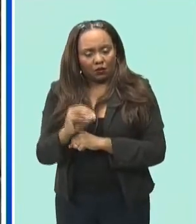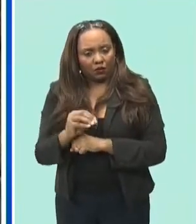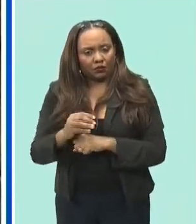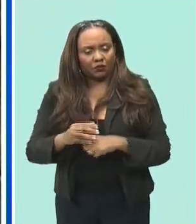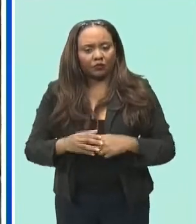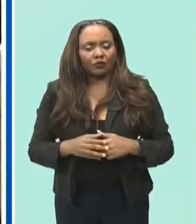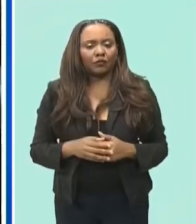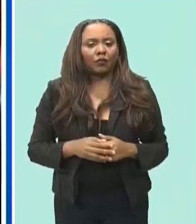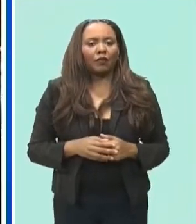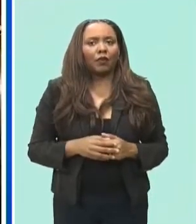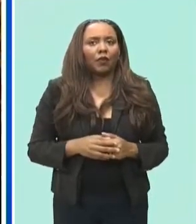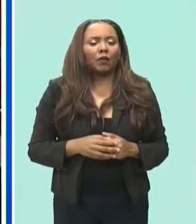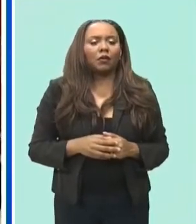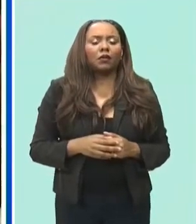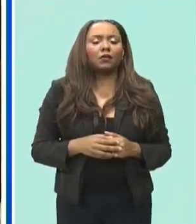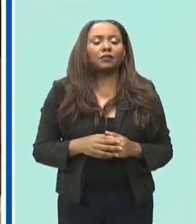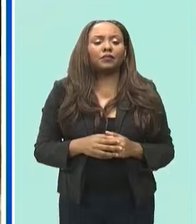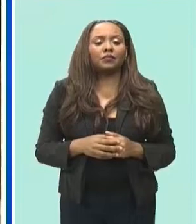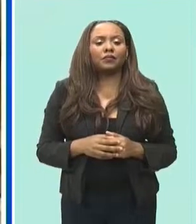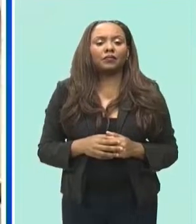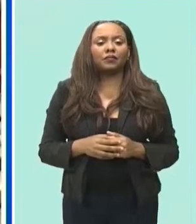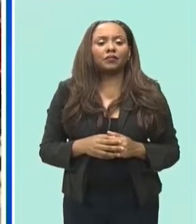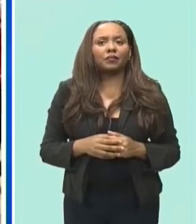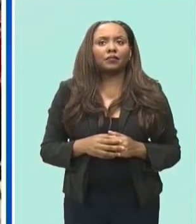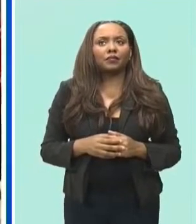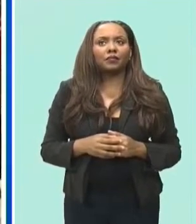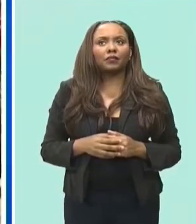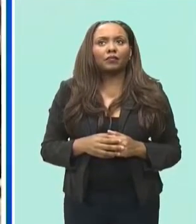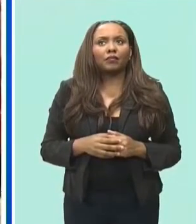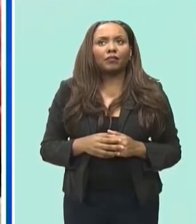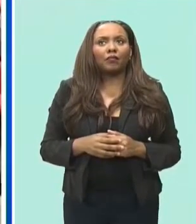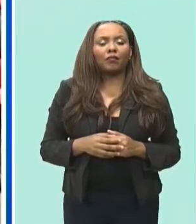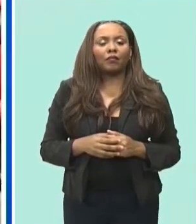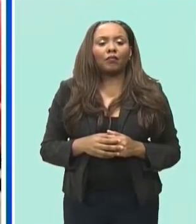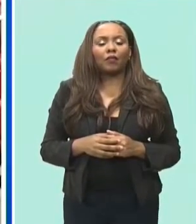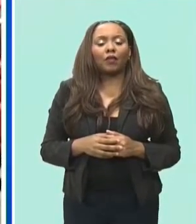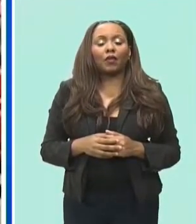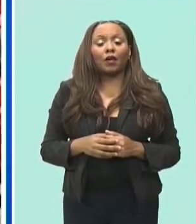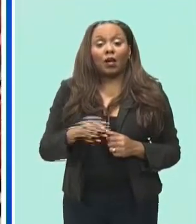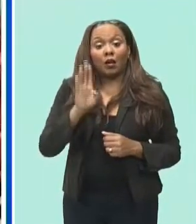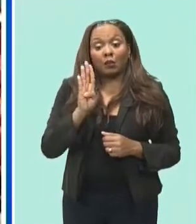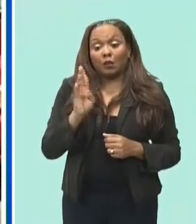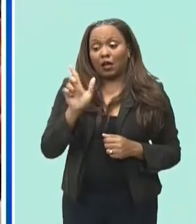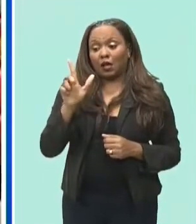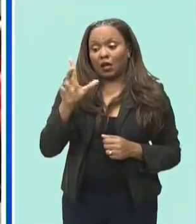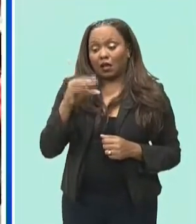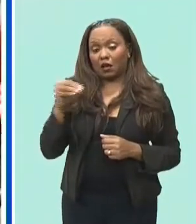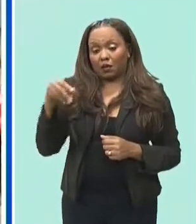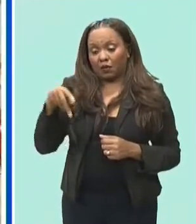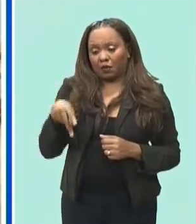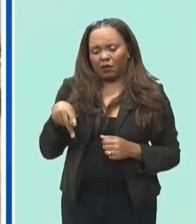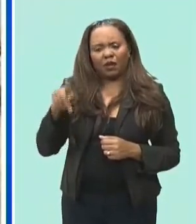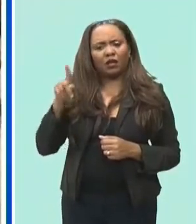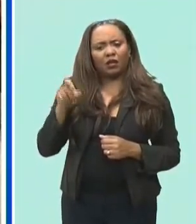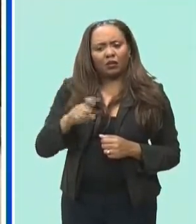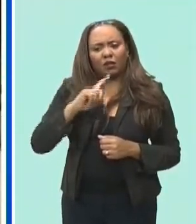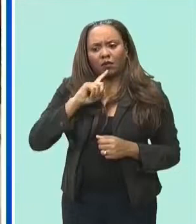to make that investment as well if they're not certain of the pricing structure